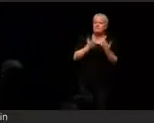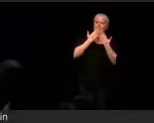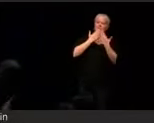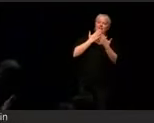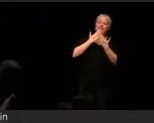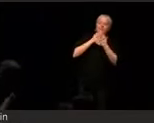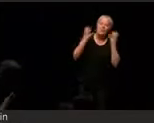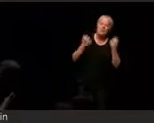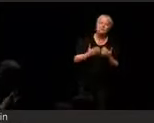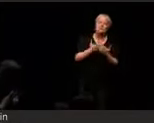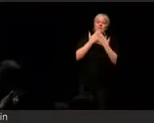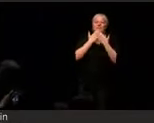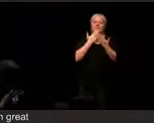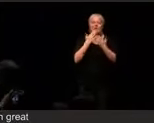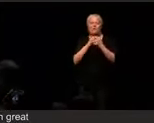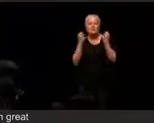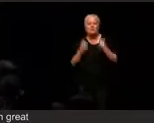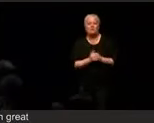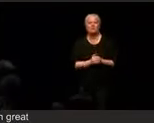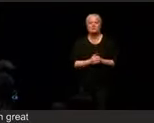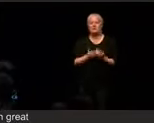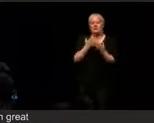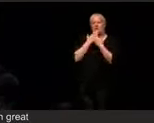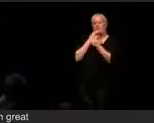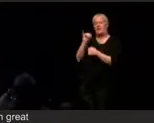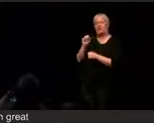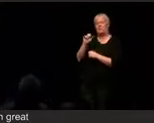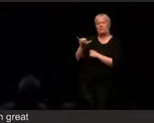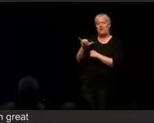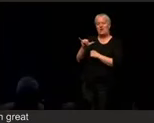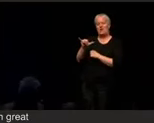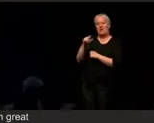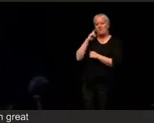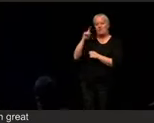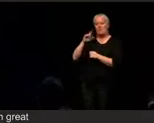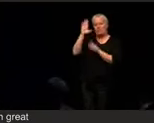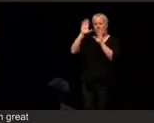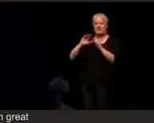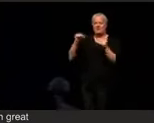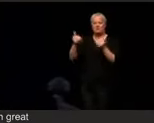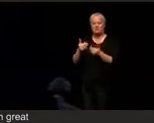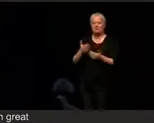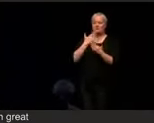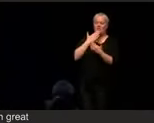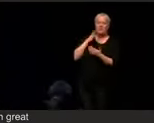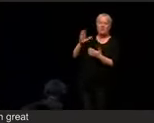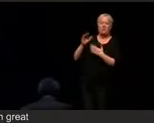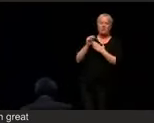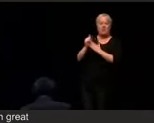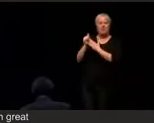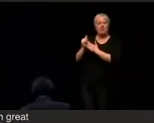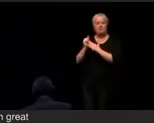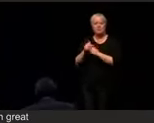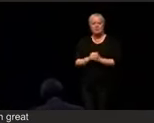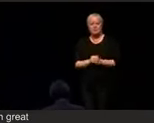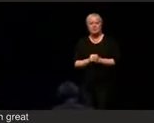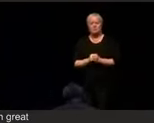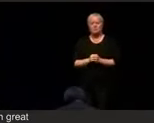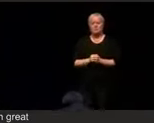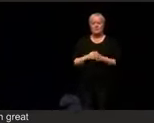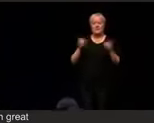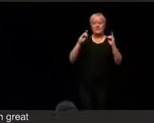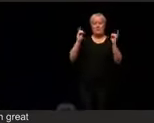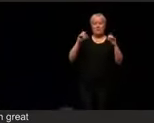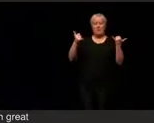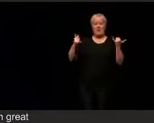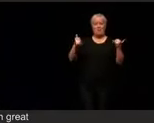Thank you so much Chairman Jacobs for a very generous introduction and for your leadership to the executive board. the Democratic Party in the House